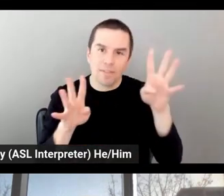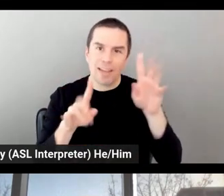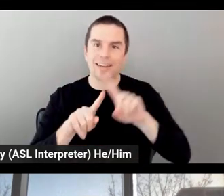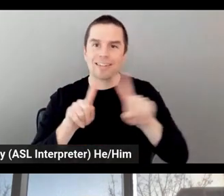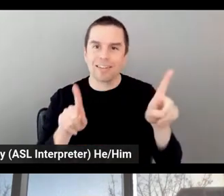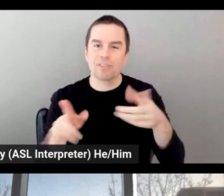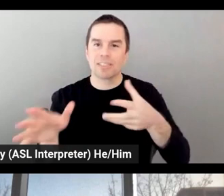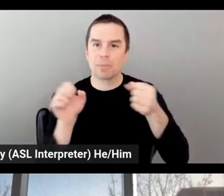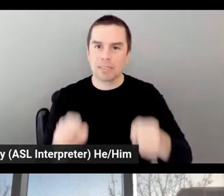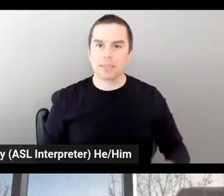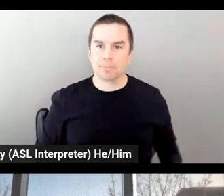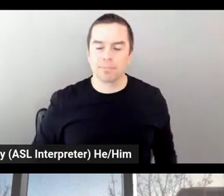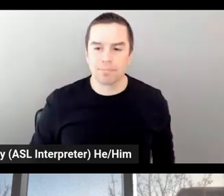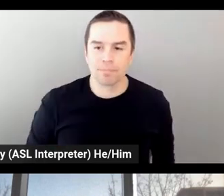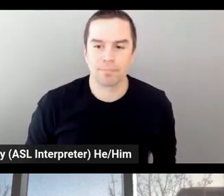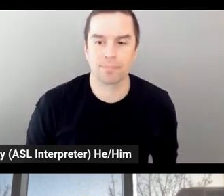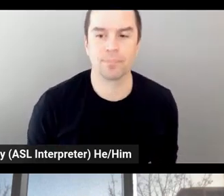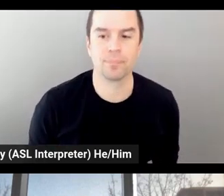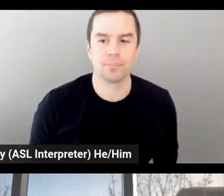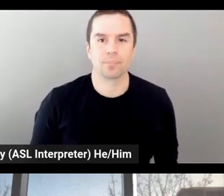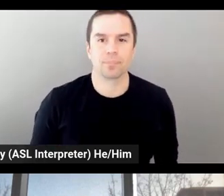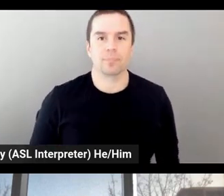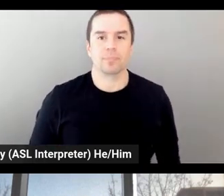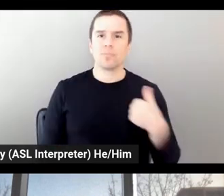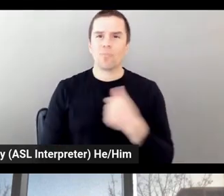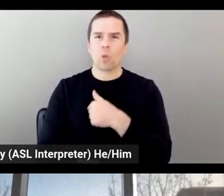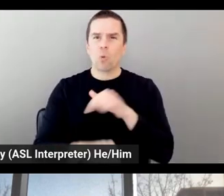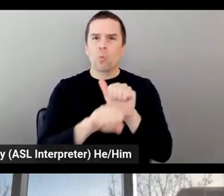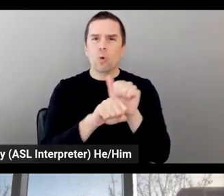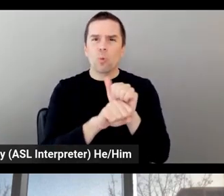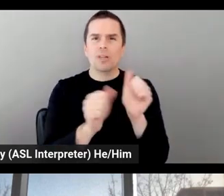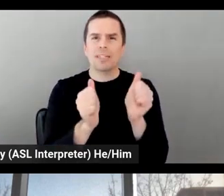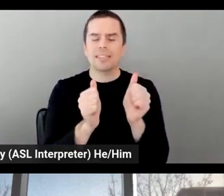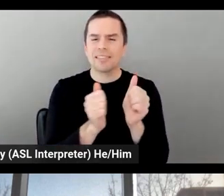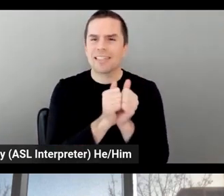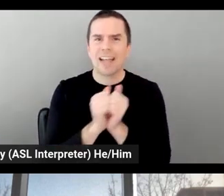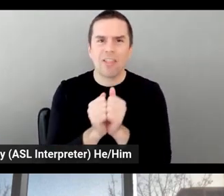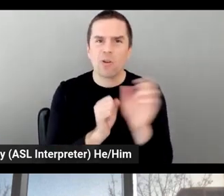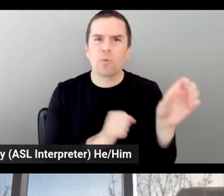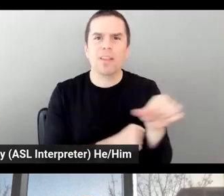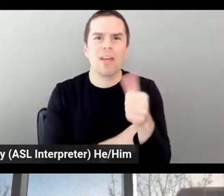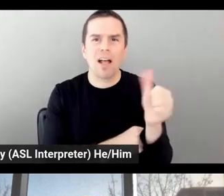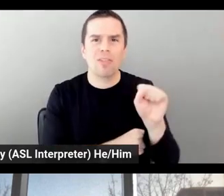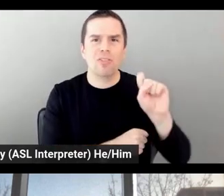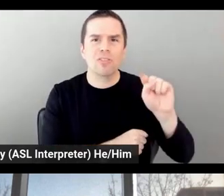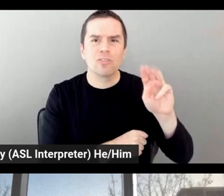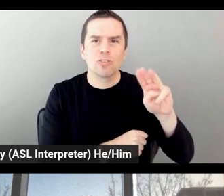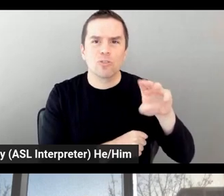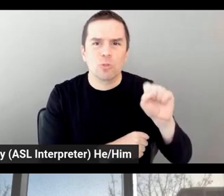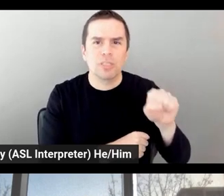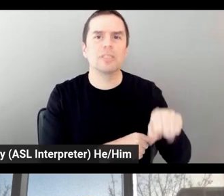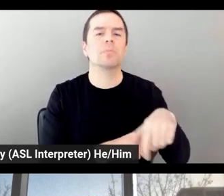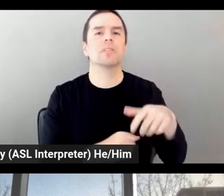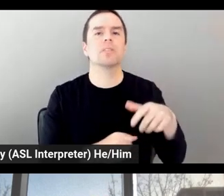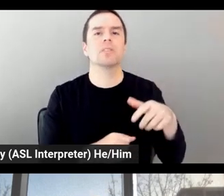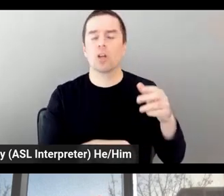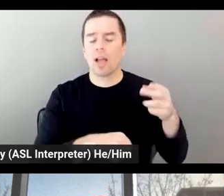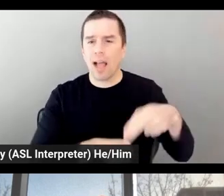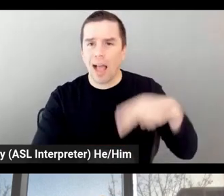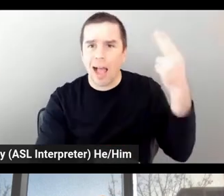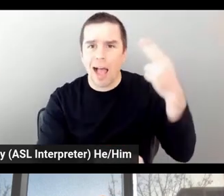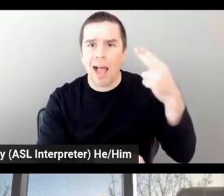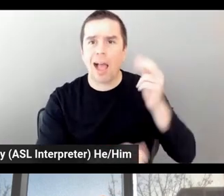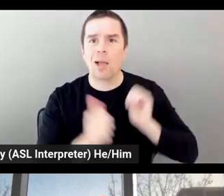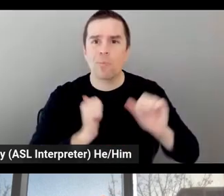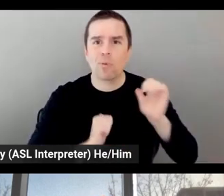We are working together on a lot of other strains from high performance computing for simulation, for example, which is a